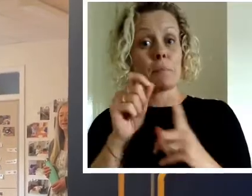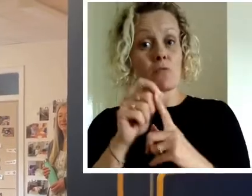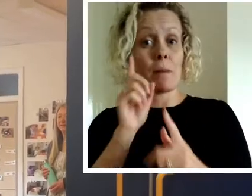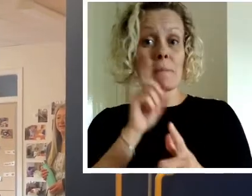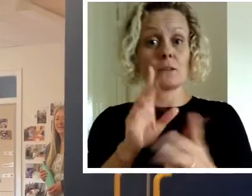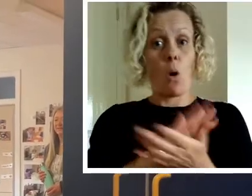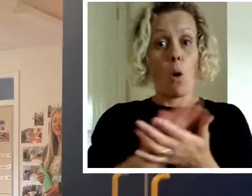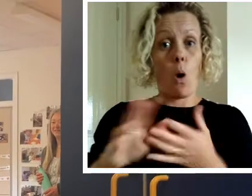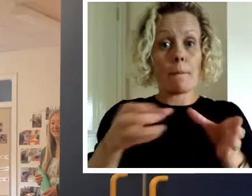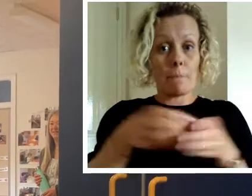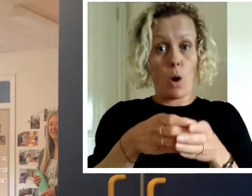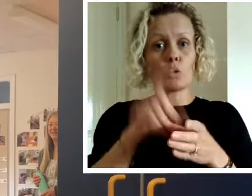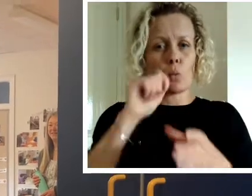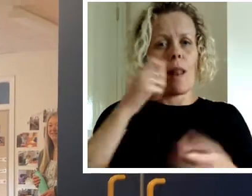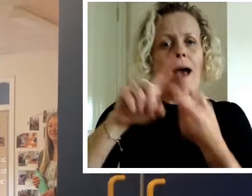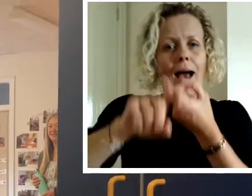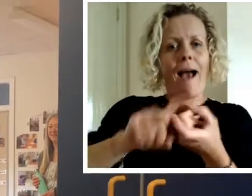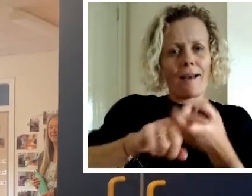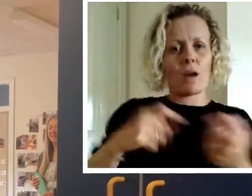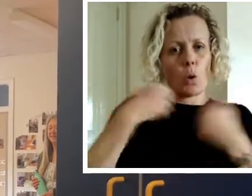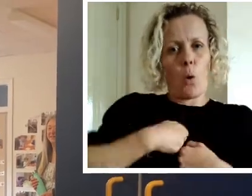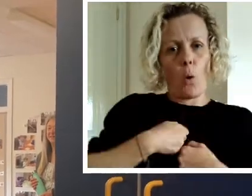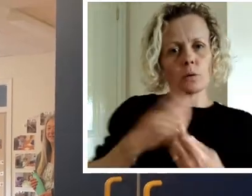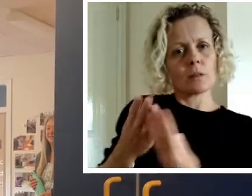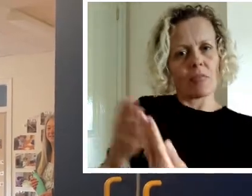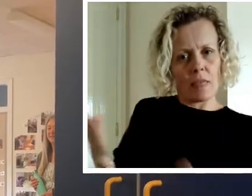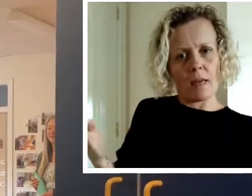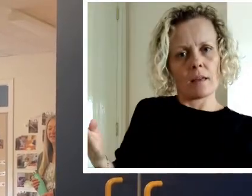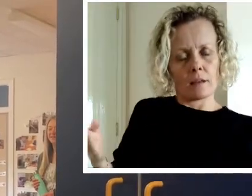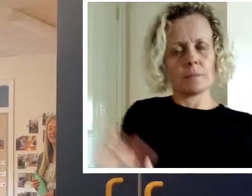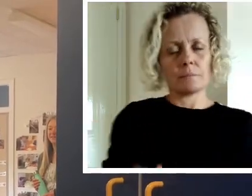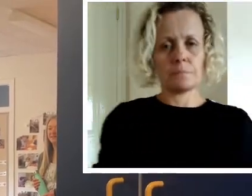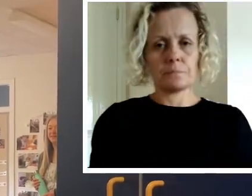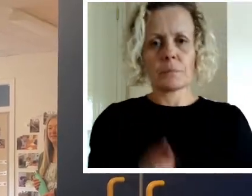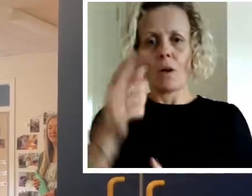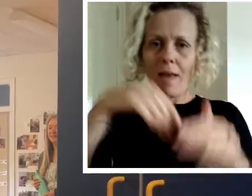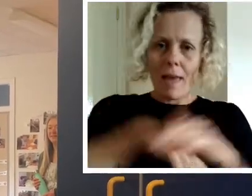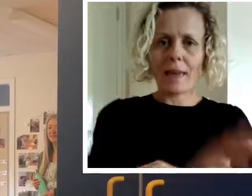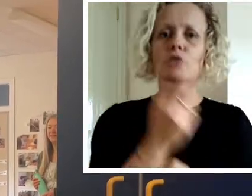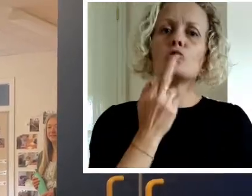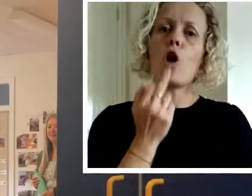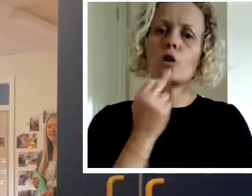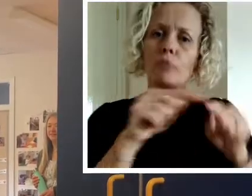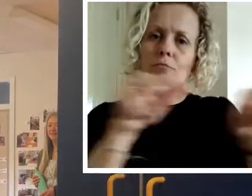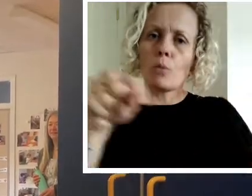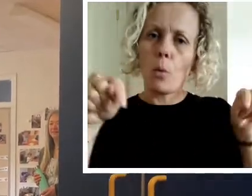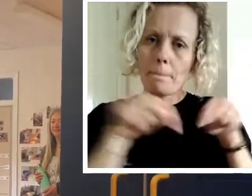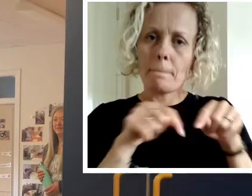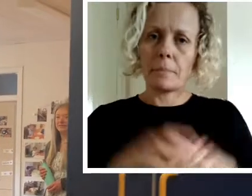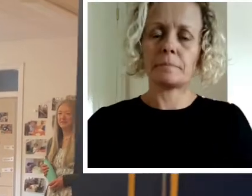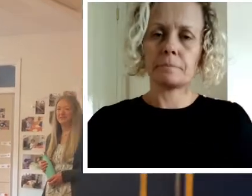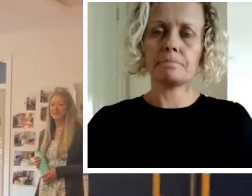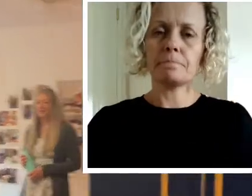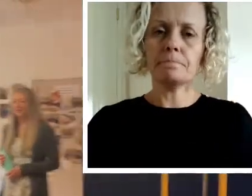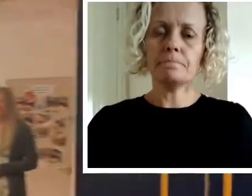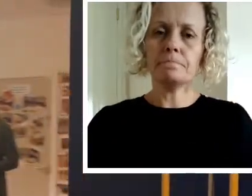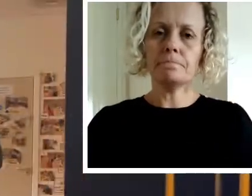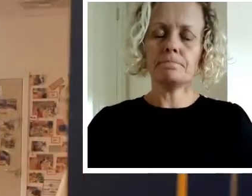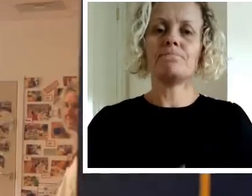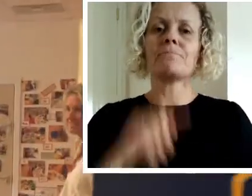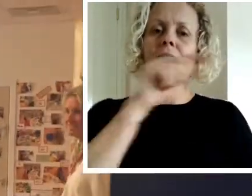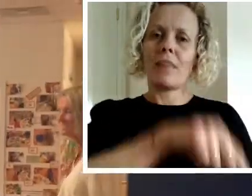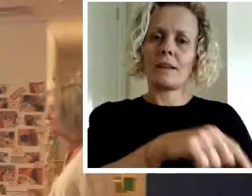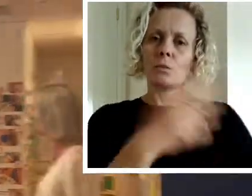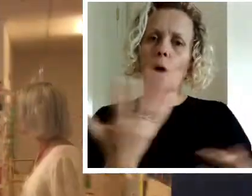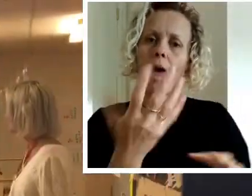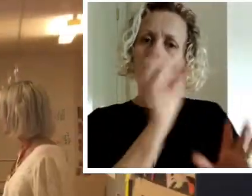If you're in Mrs Perry or Mrs Hall's pod you'll come and hang your coats up here and then you'll come into the nursery room.